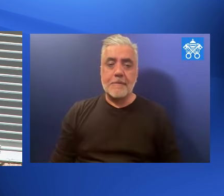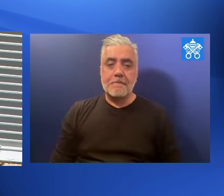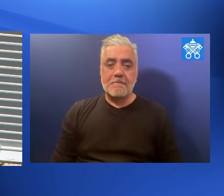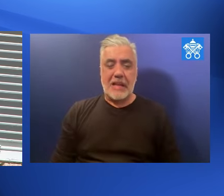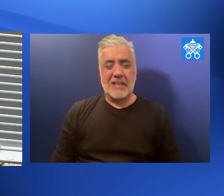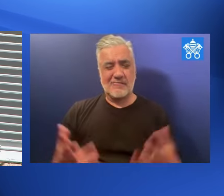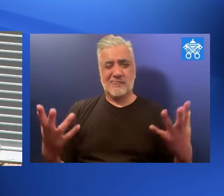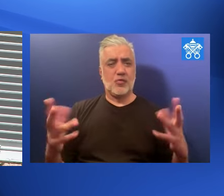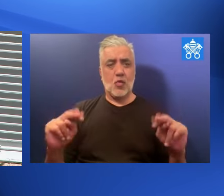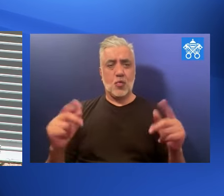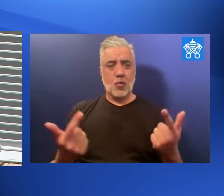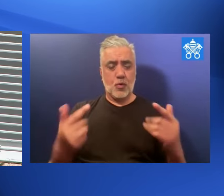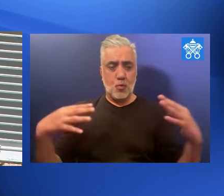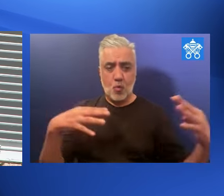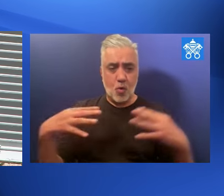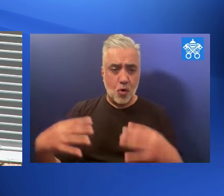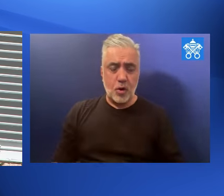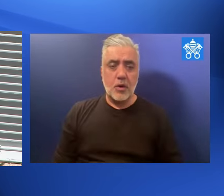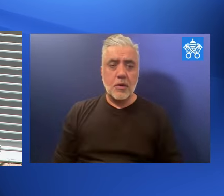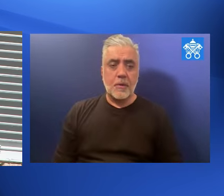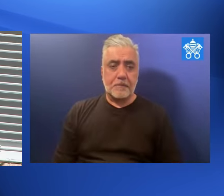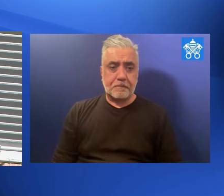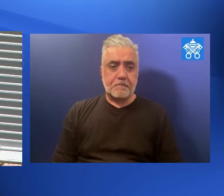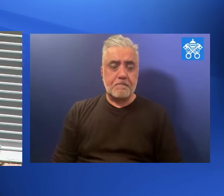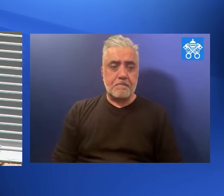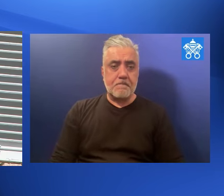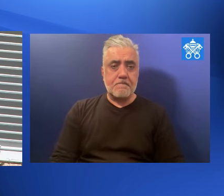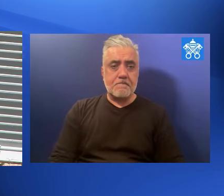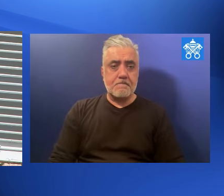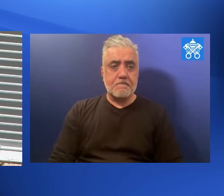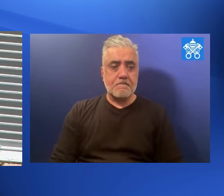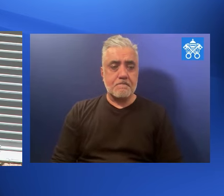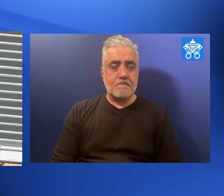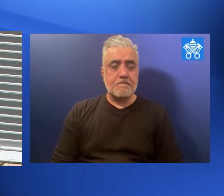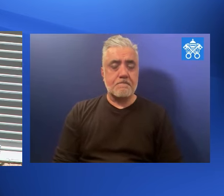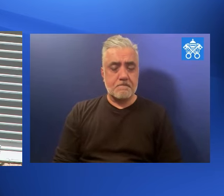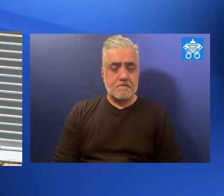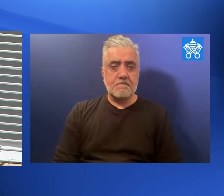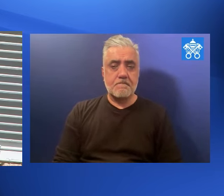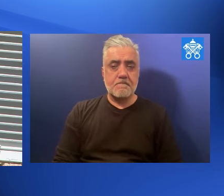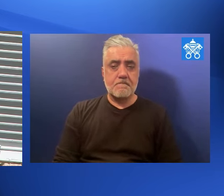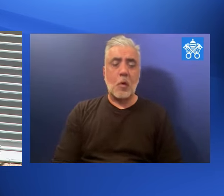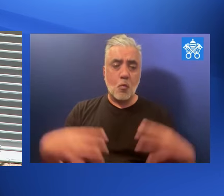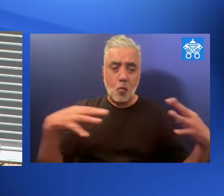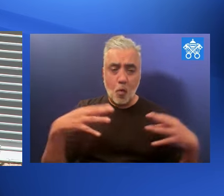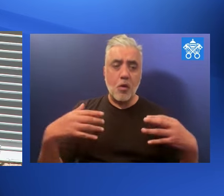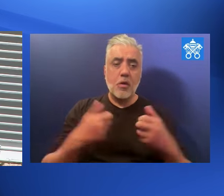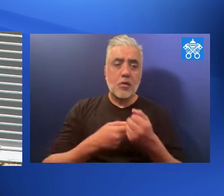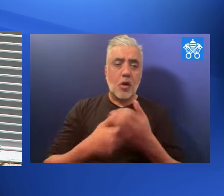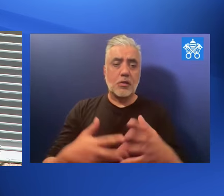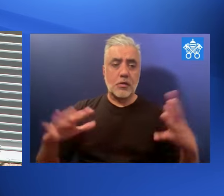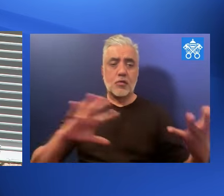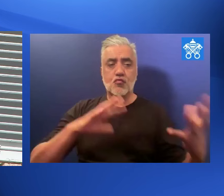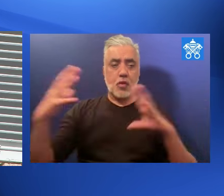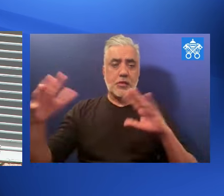People are tired of war. It's always useless. It never brings anything but